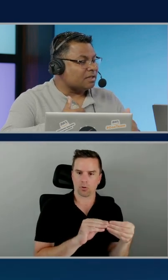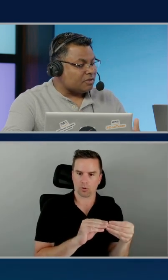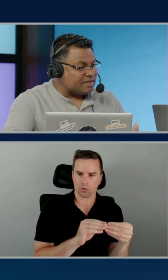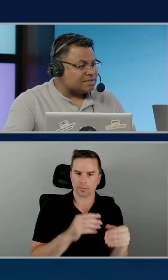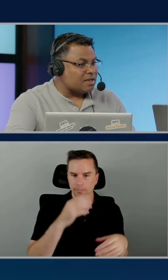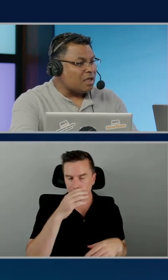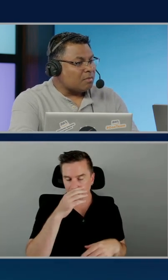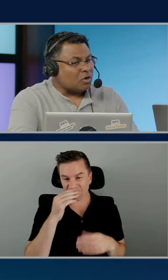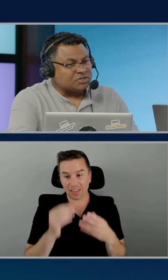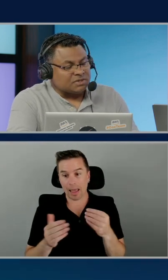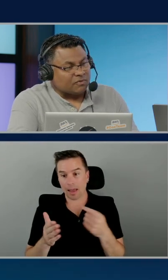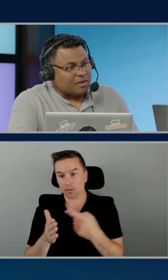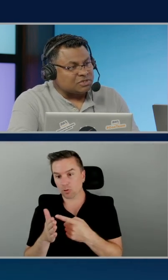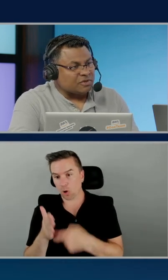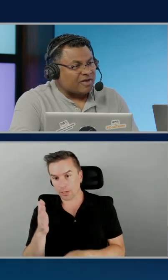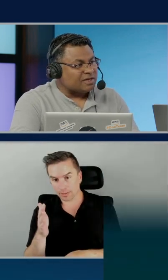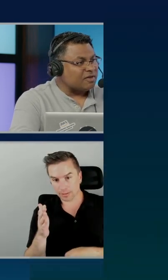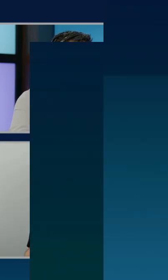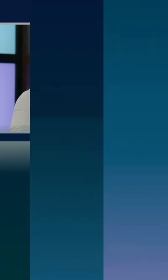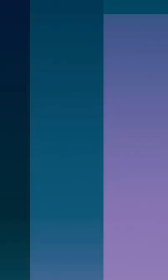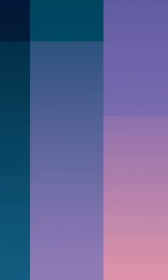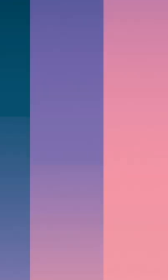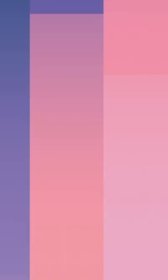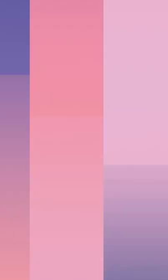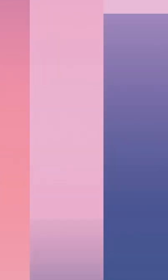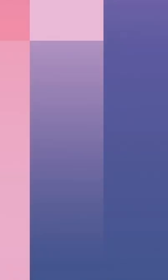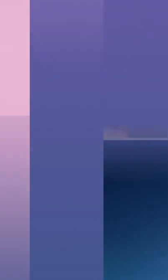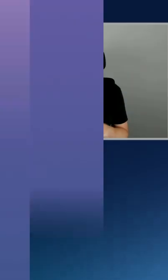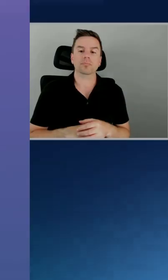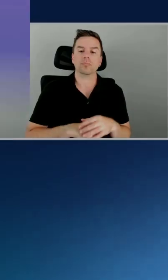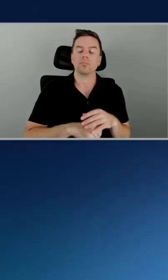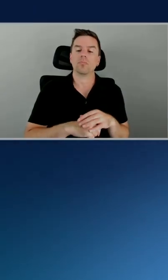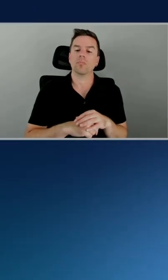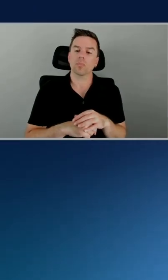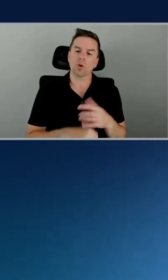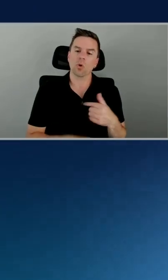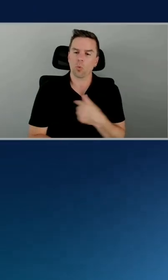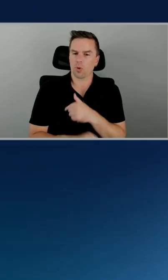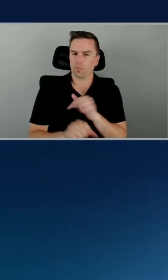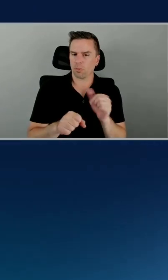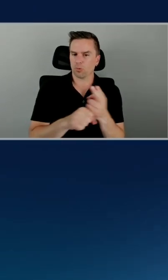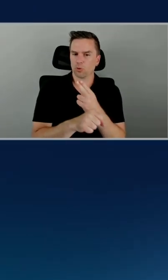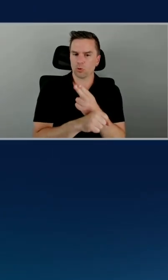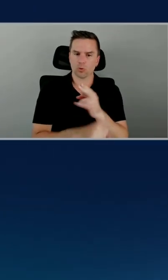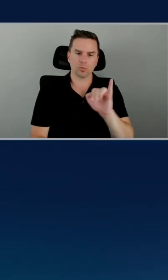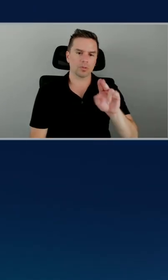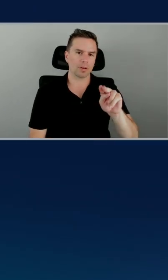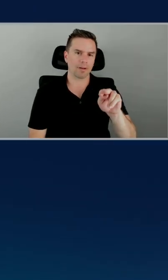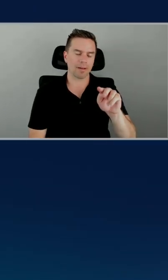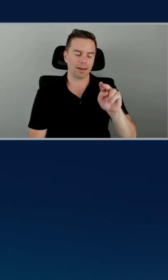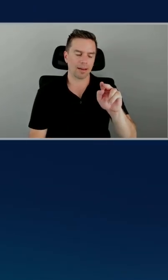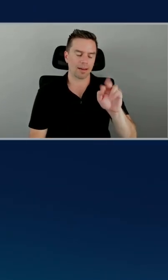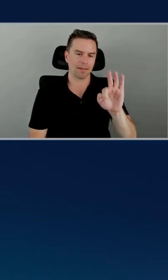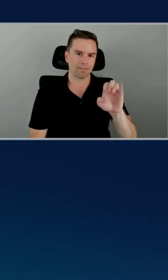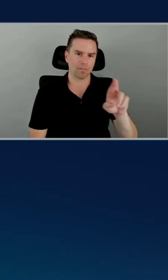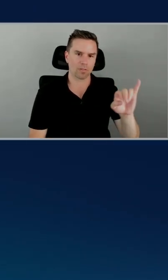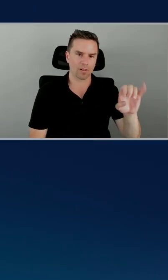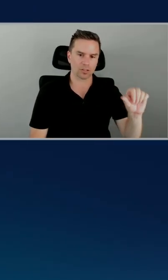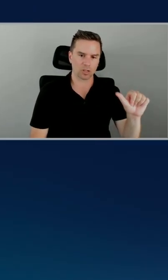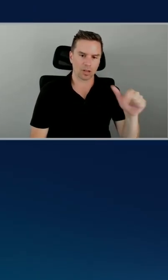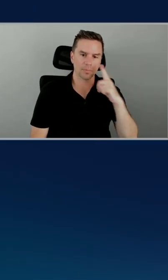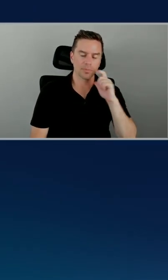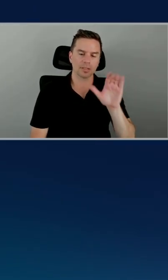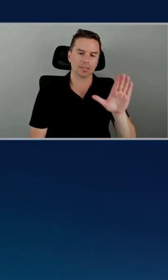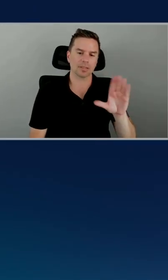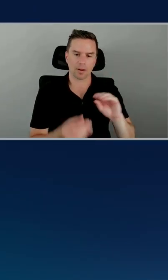I think the reason Monk's team were able to effectively use Inferentia 2 is because their metrics were primarily latency on stable